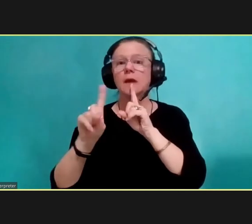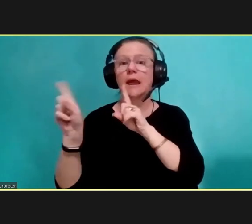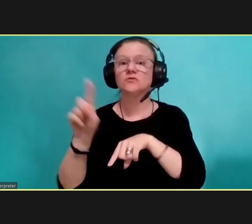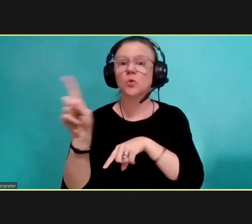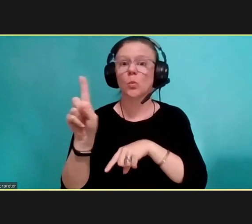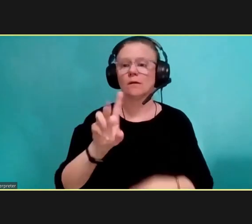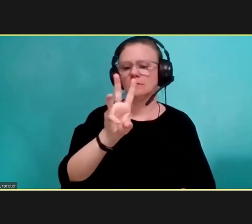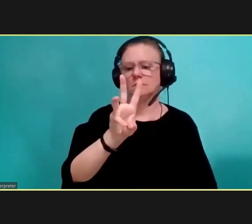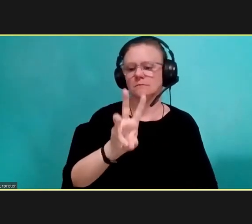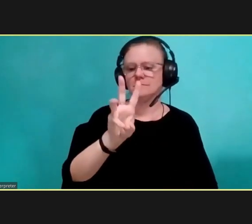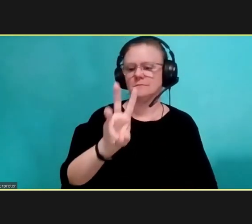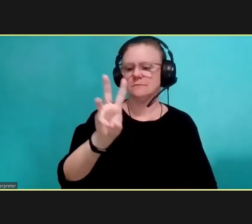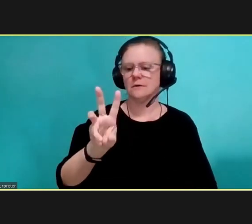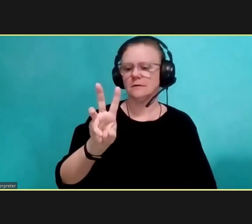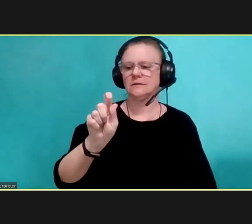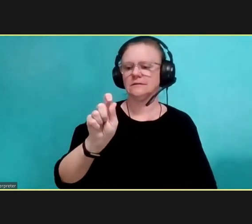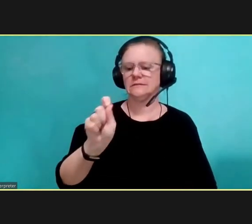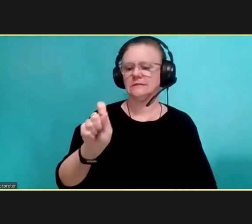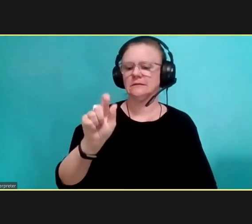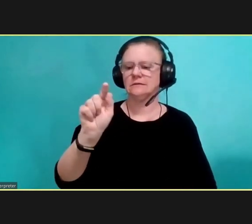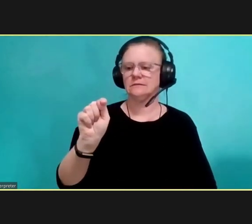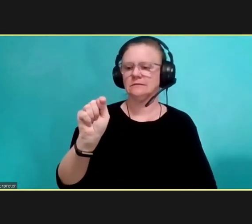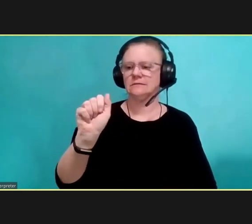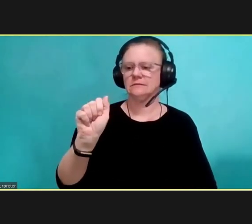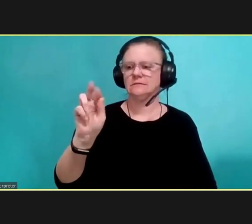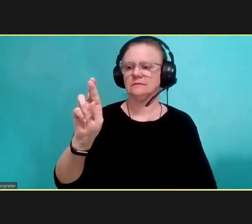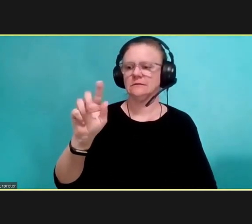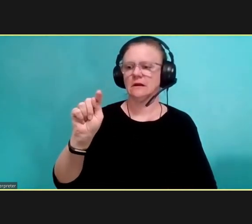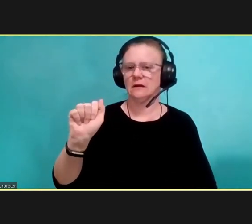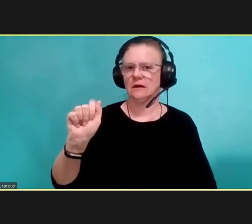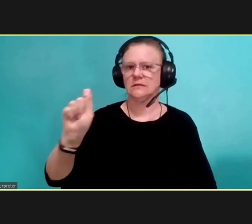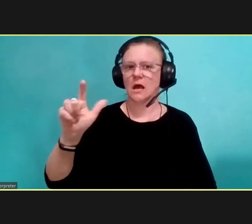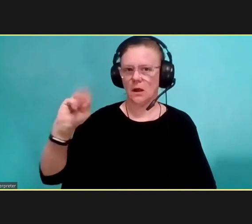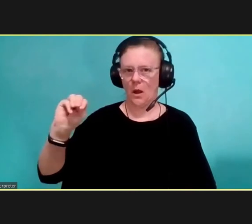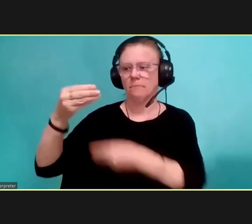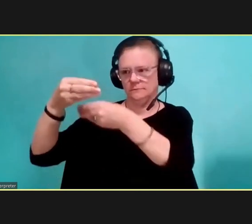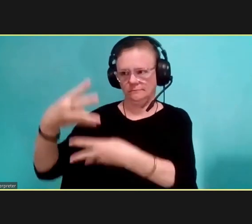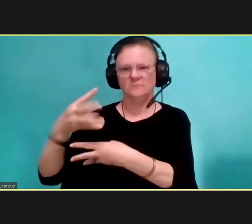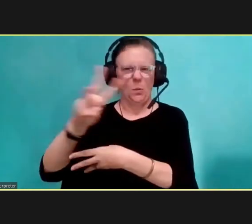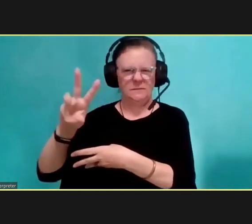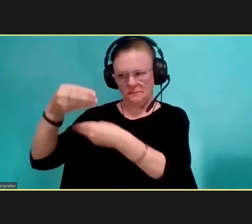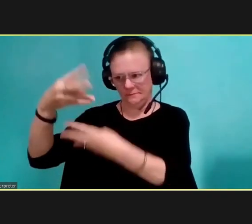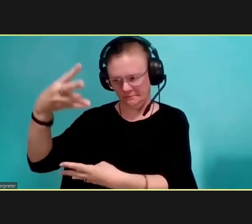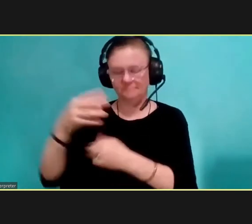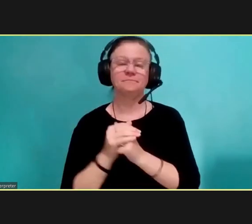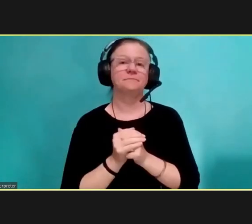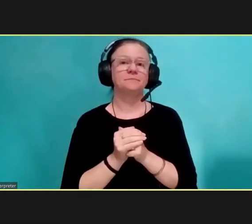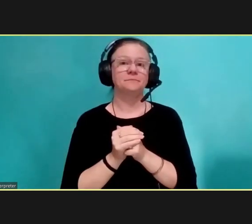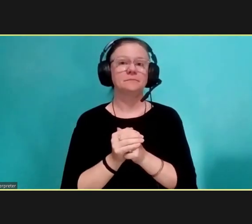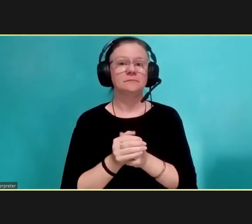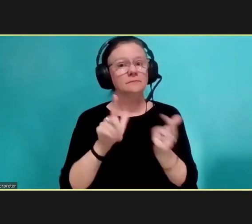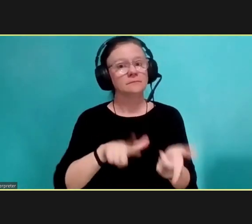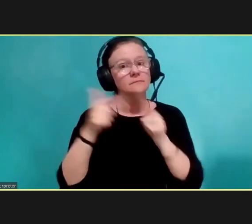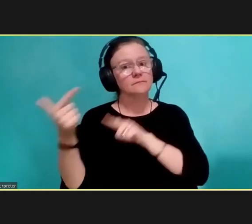which is www.tarta.com. So we have a great evening ahead of us. So let